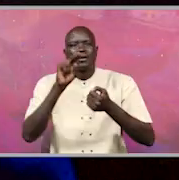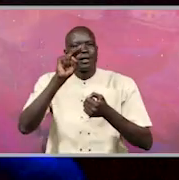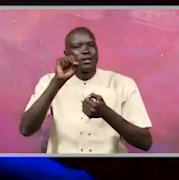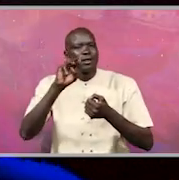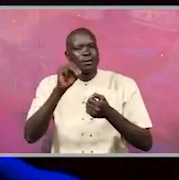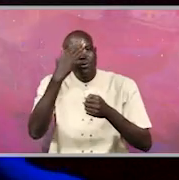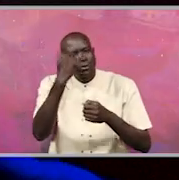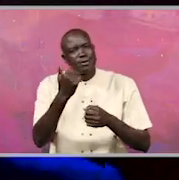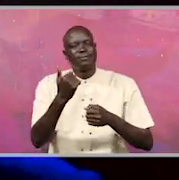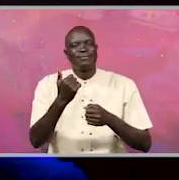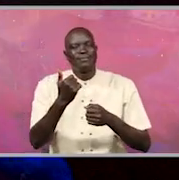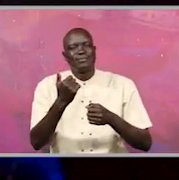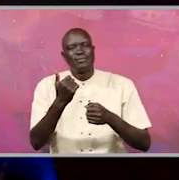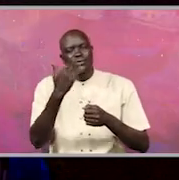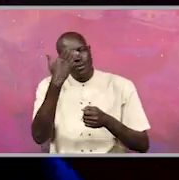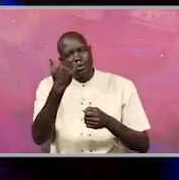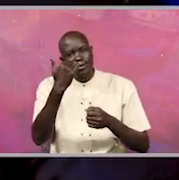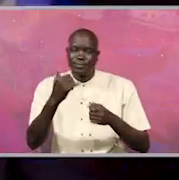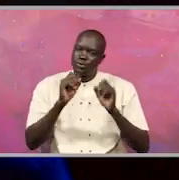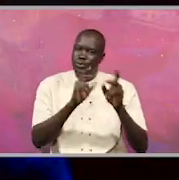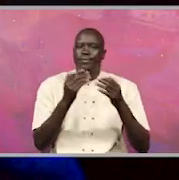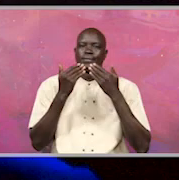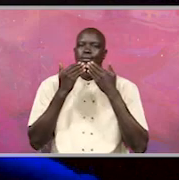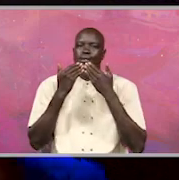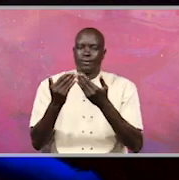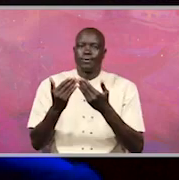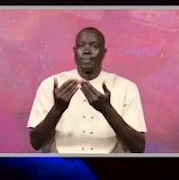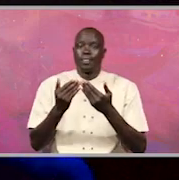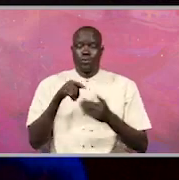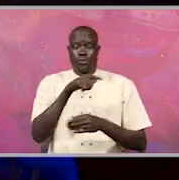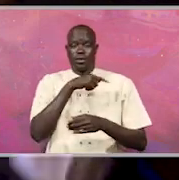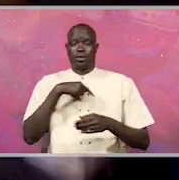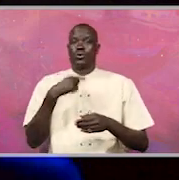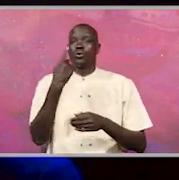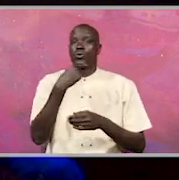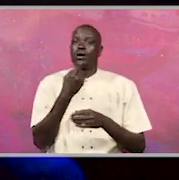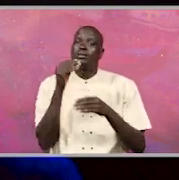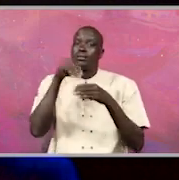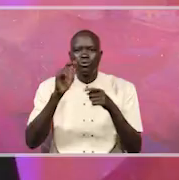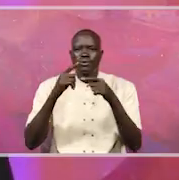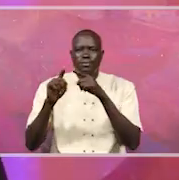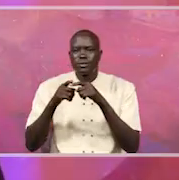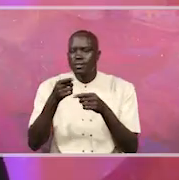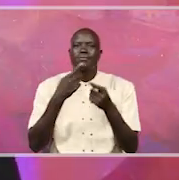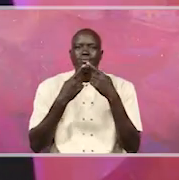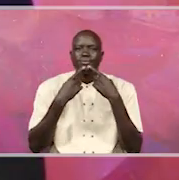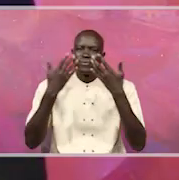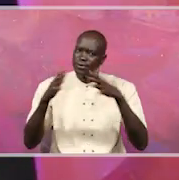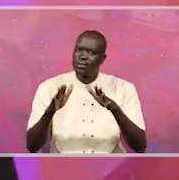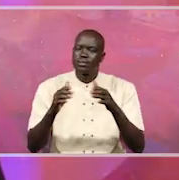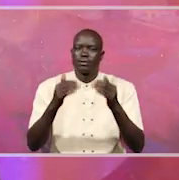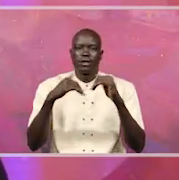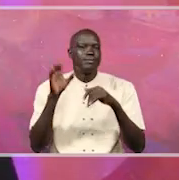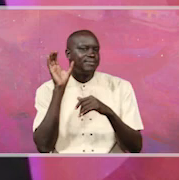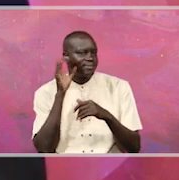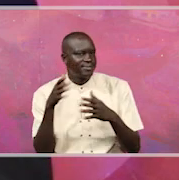those policies? Thank you very much. It's us who are there to revive. All right, Apollo. We have